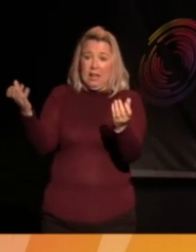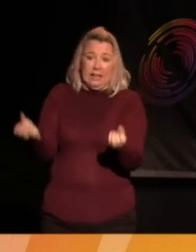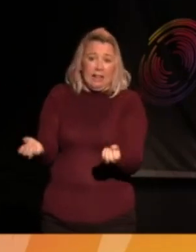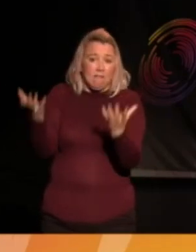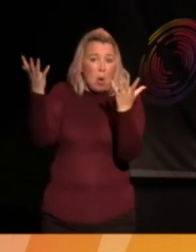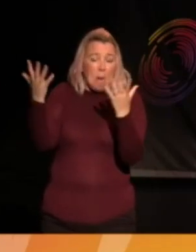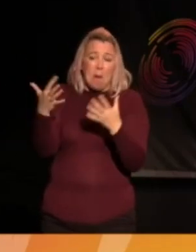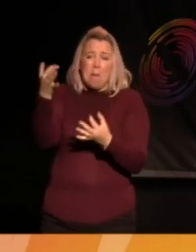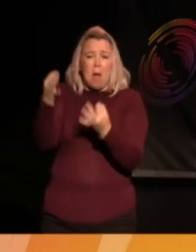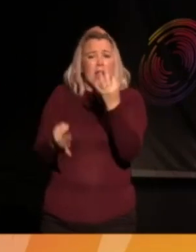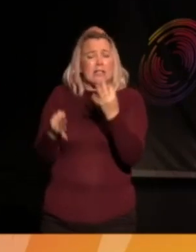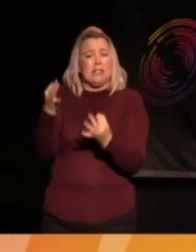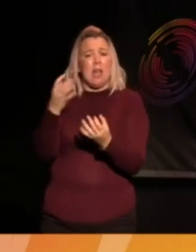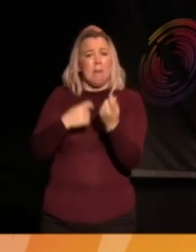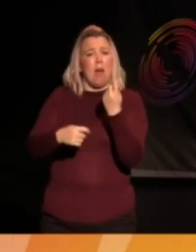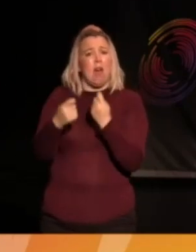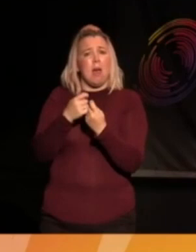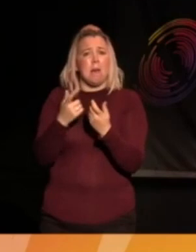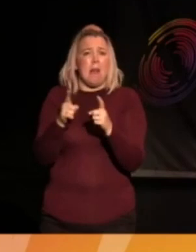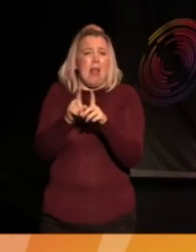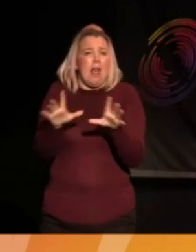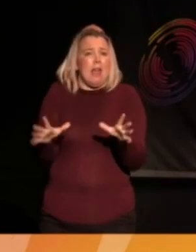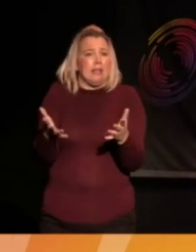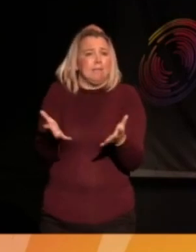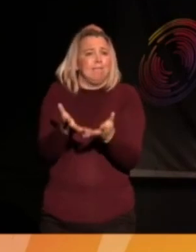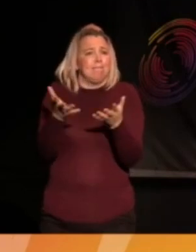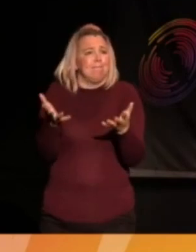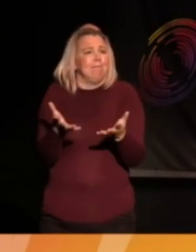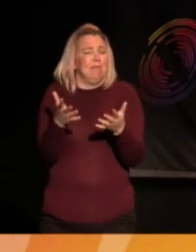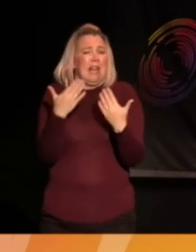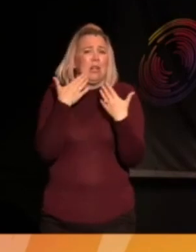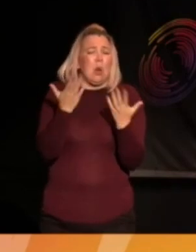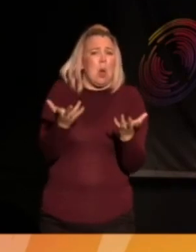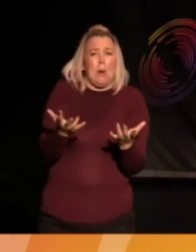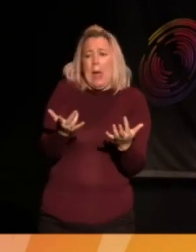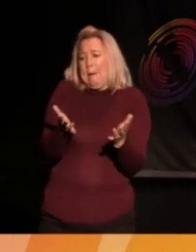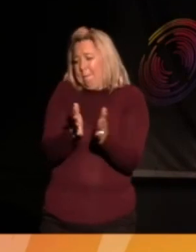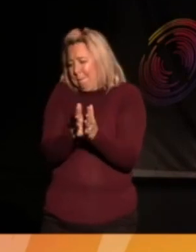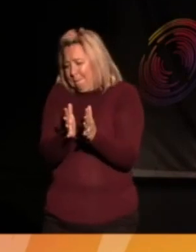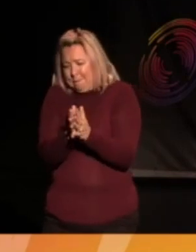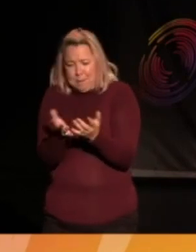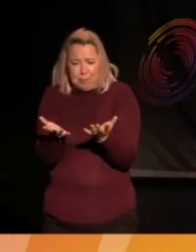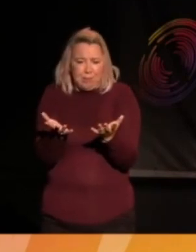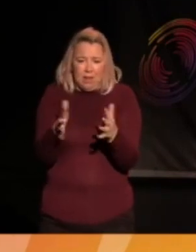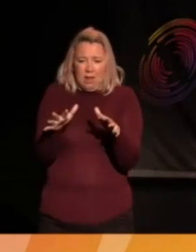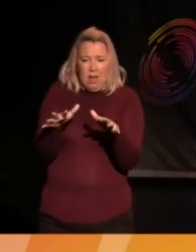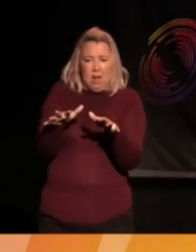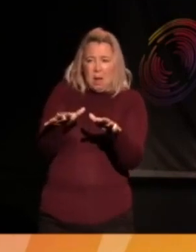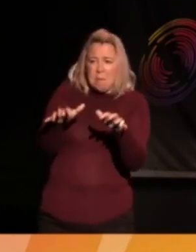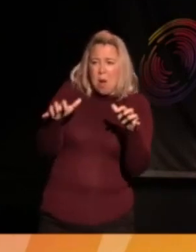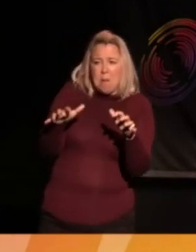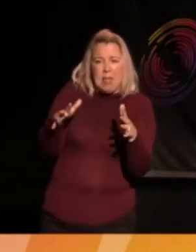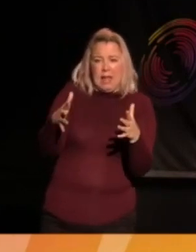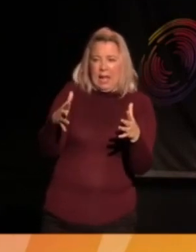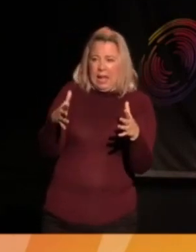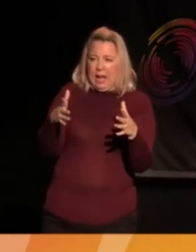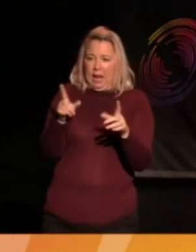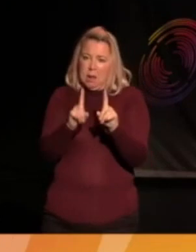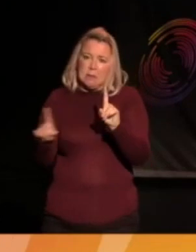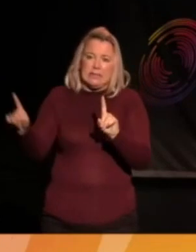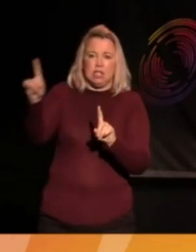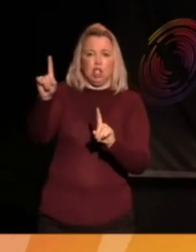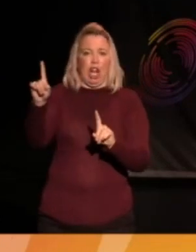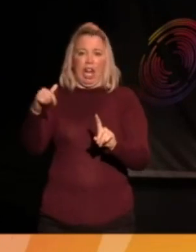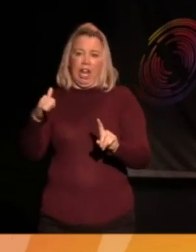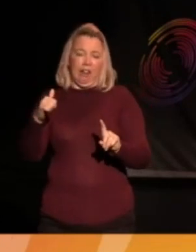politics has become very much about, I don't know, just, you know, public positioning and, you know, and